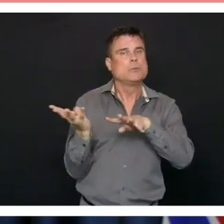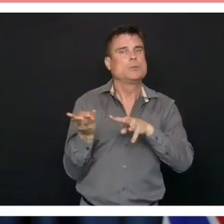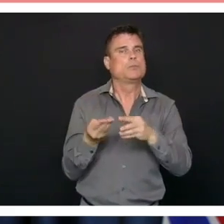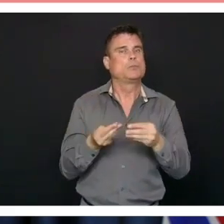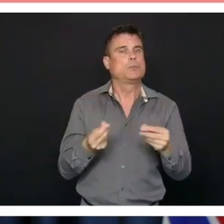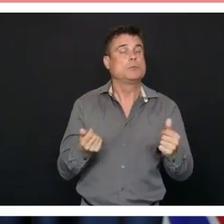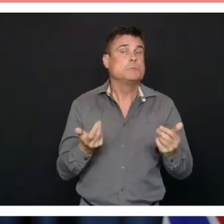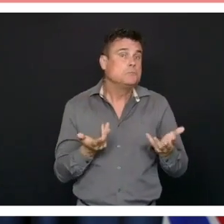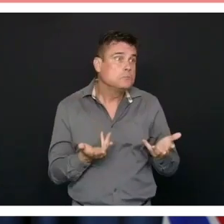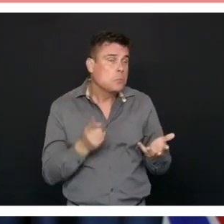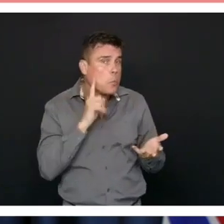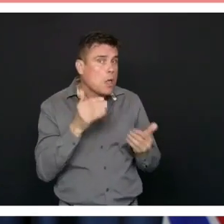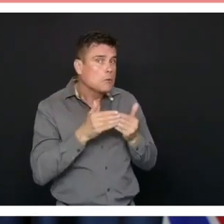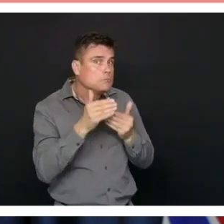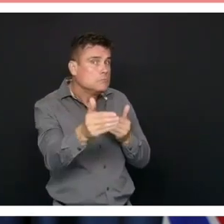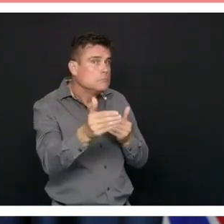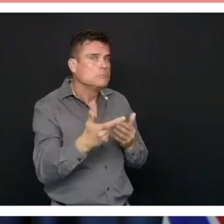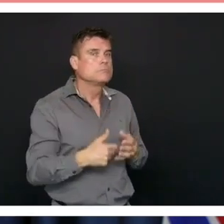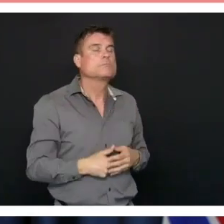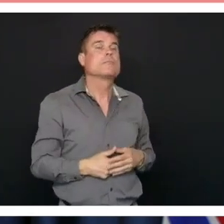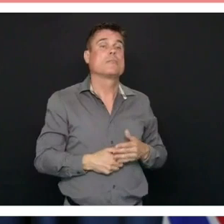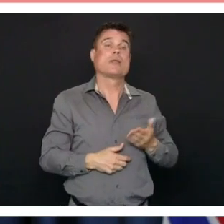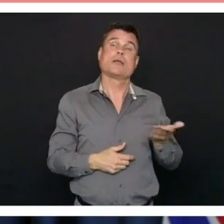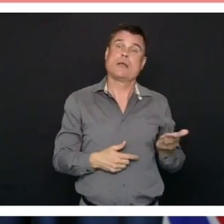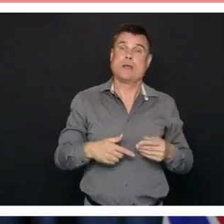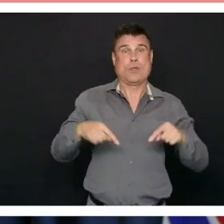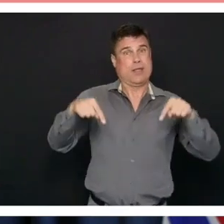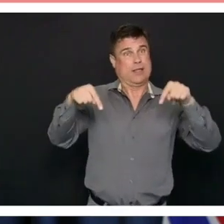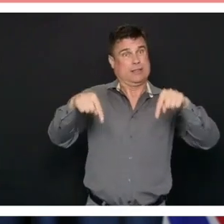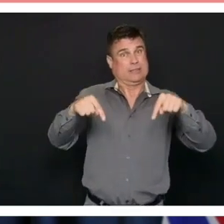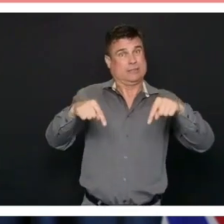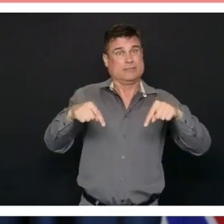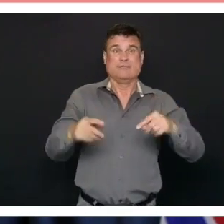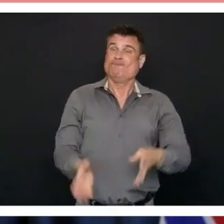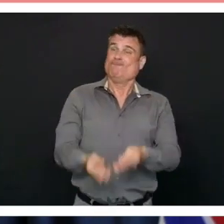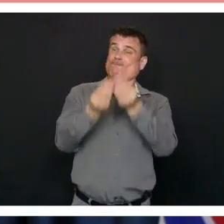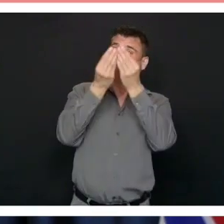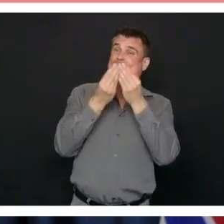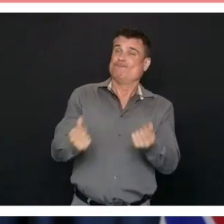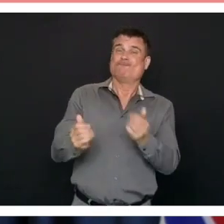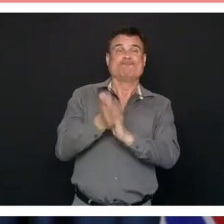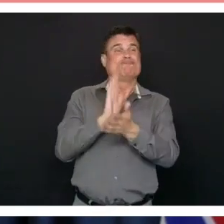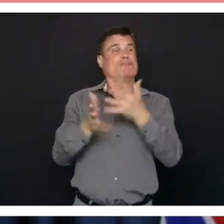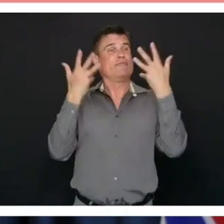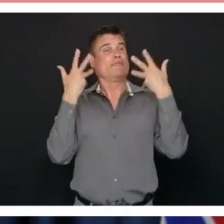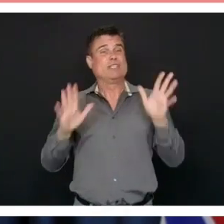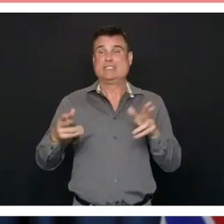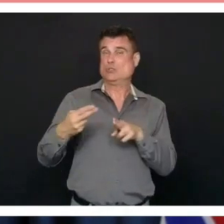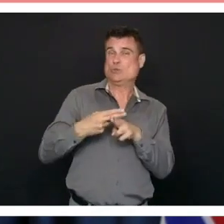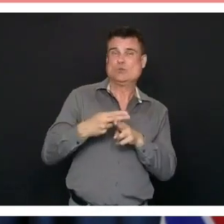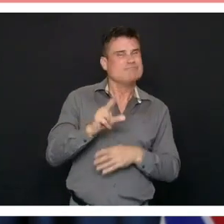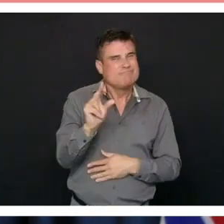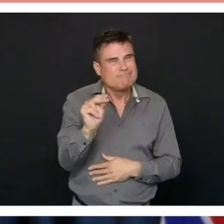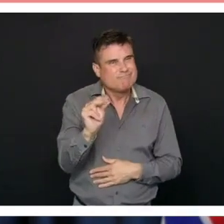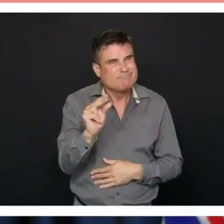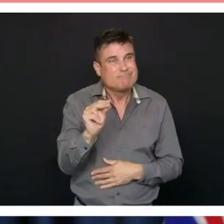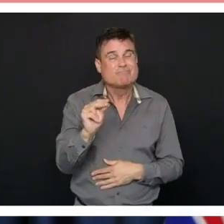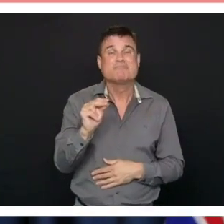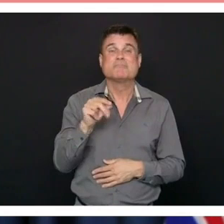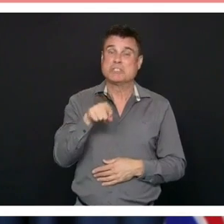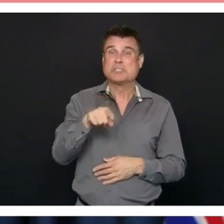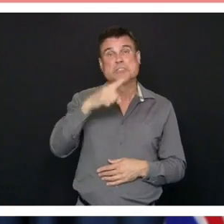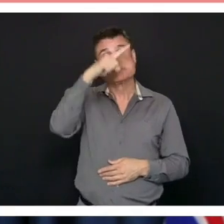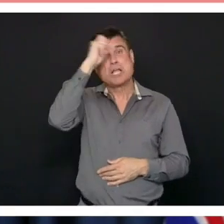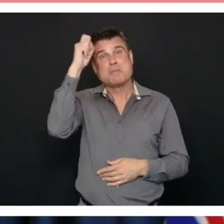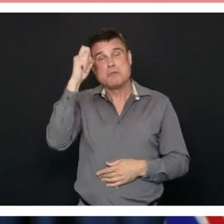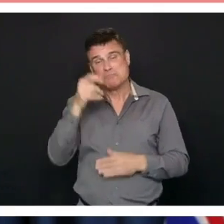suggested this is not something that will be resolved over the course of the summer. It will take time and we're committed to it. We wouldn't